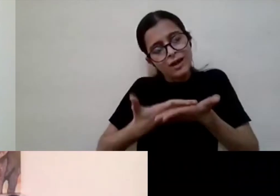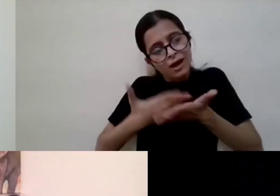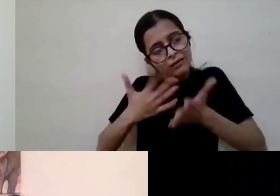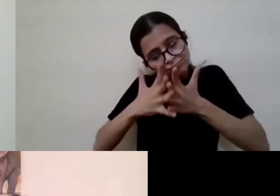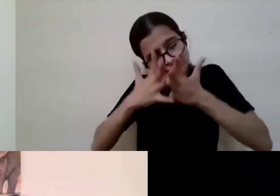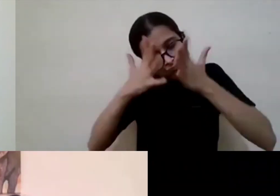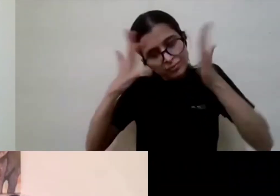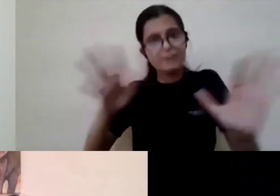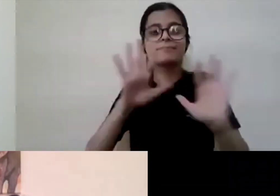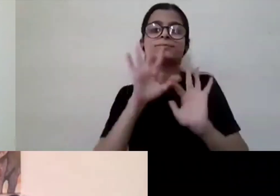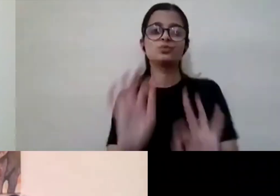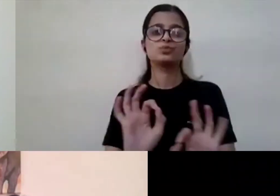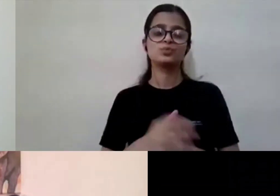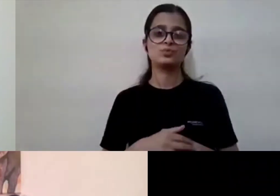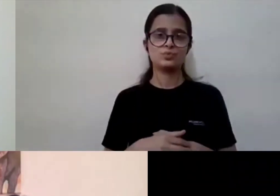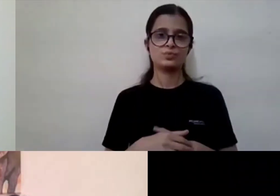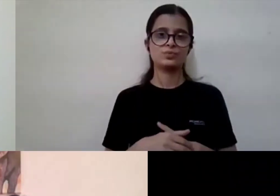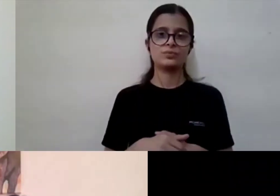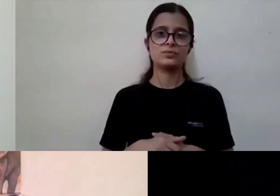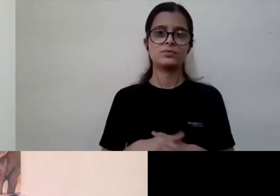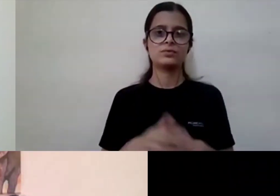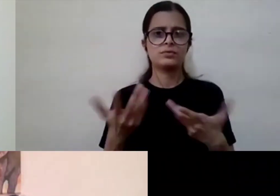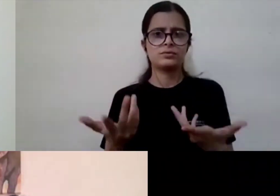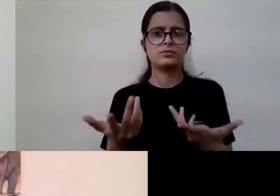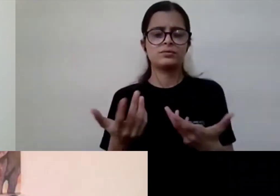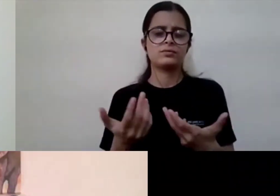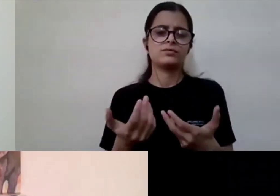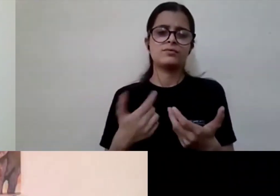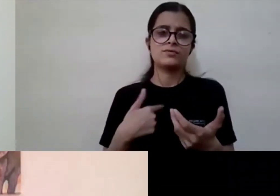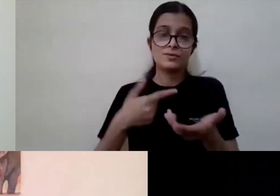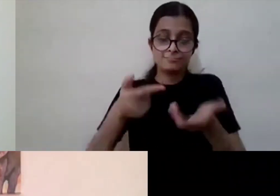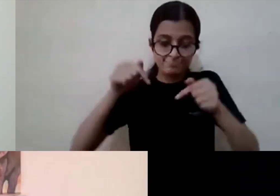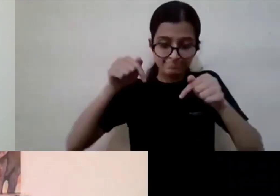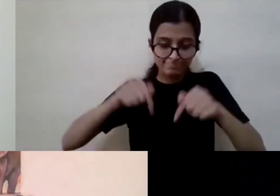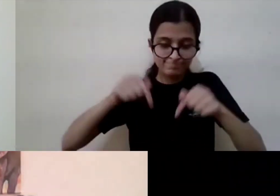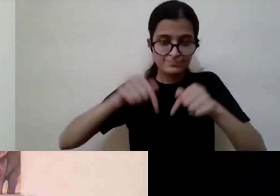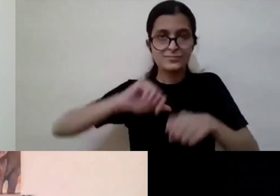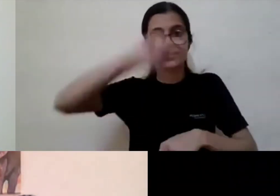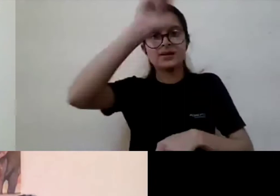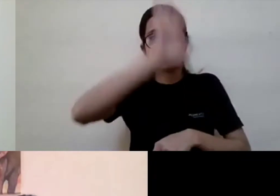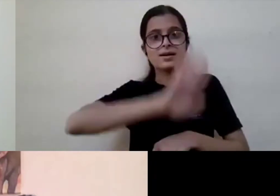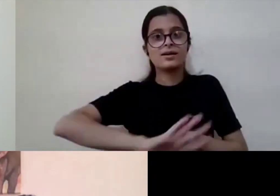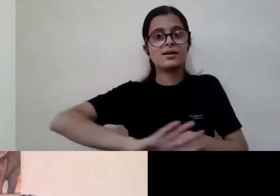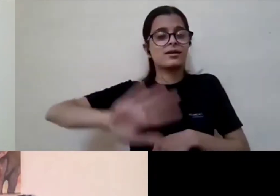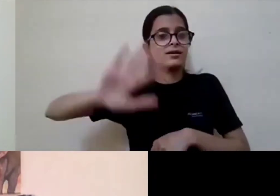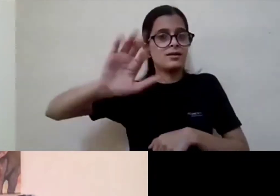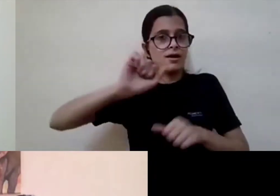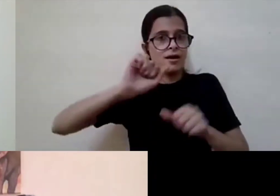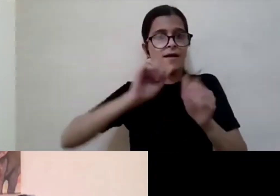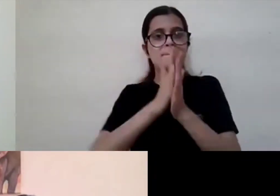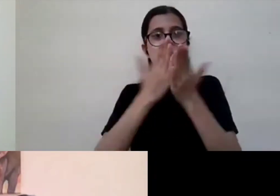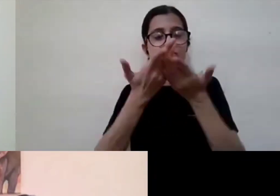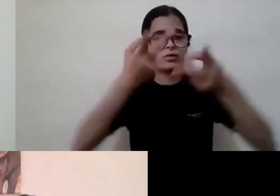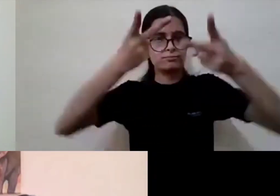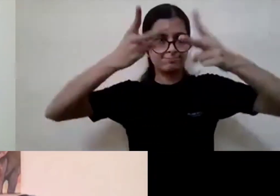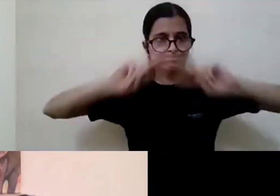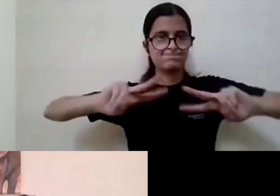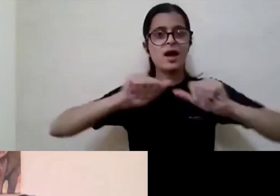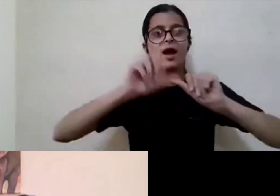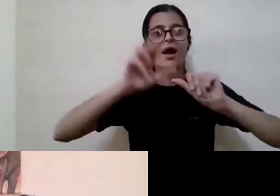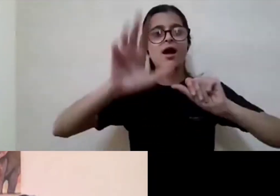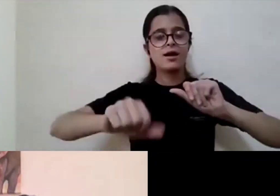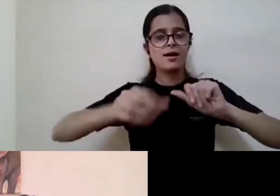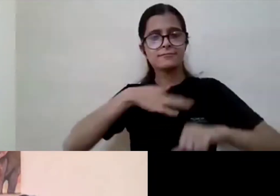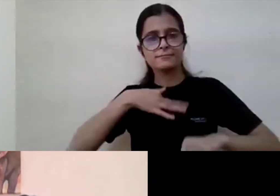uh for uh taking this india over to make books accessible to us actually i'm also